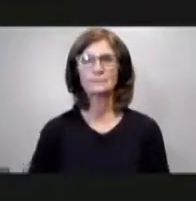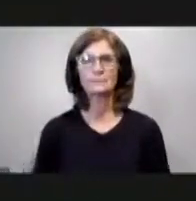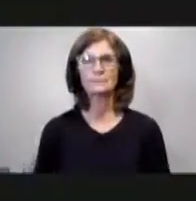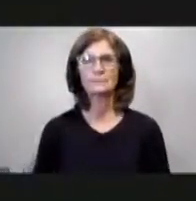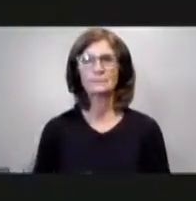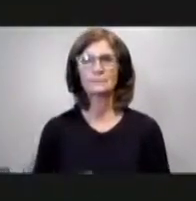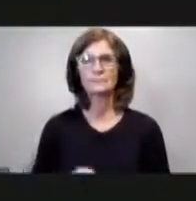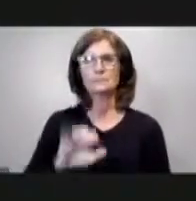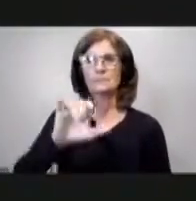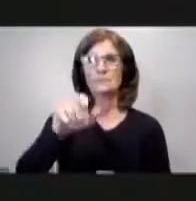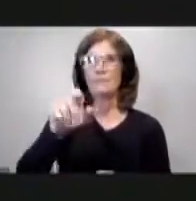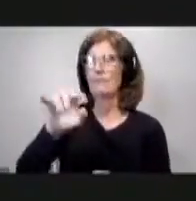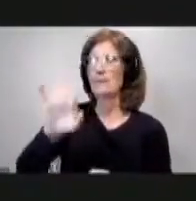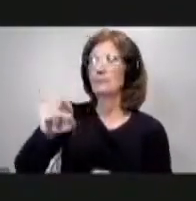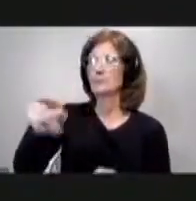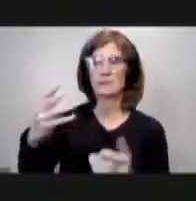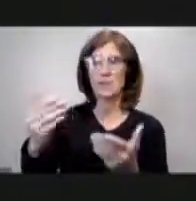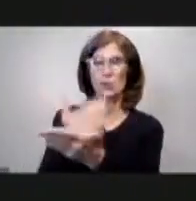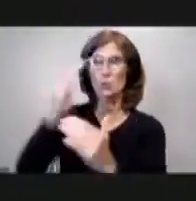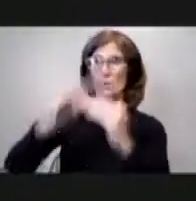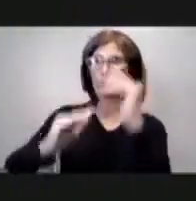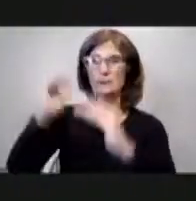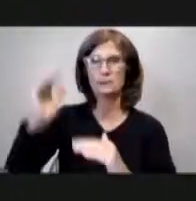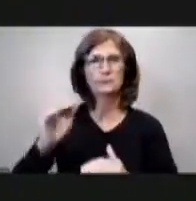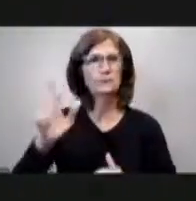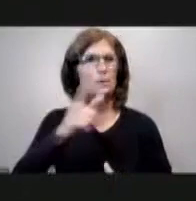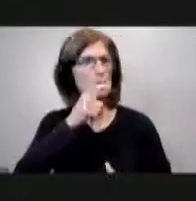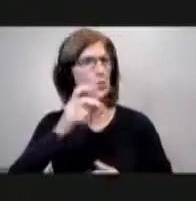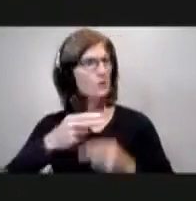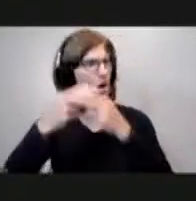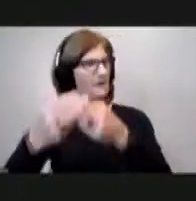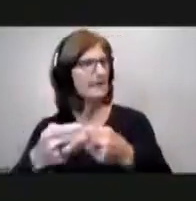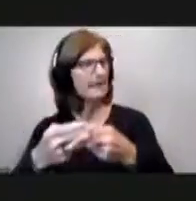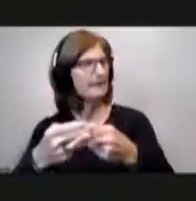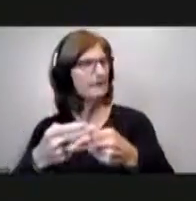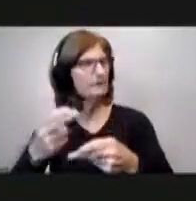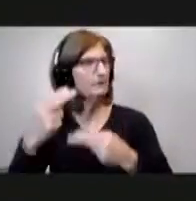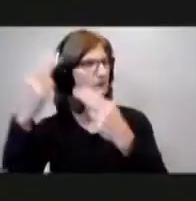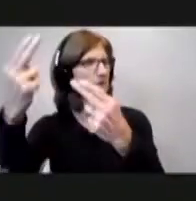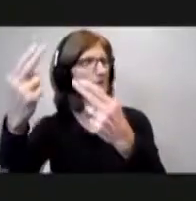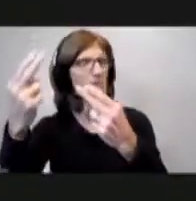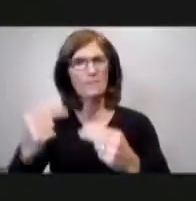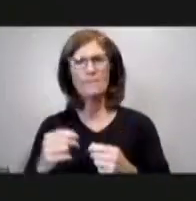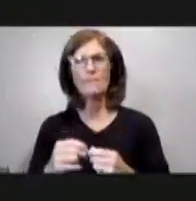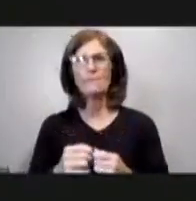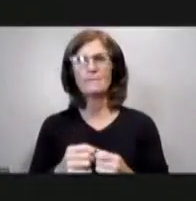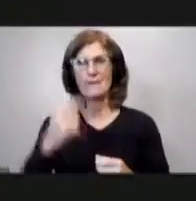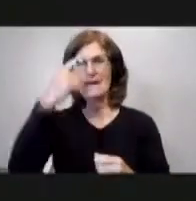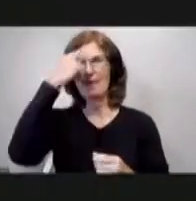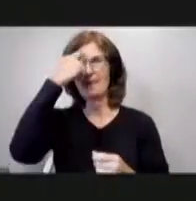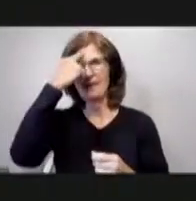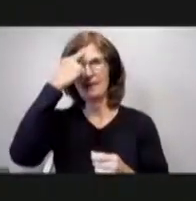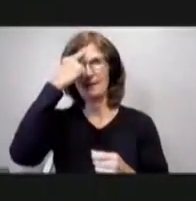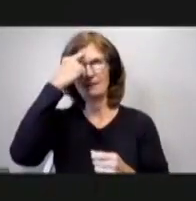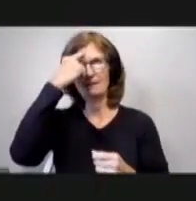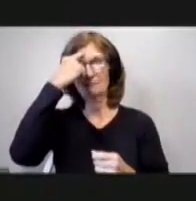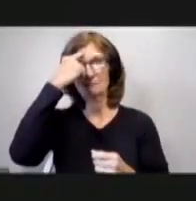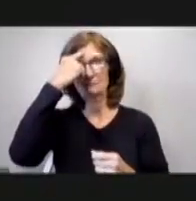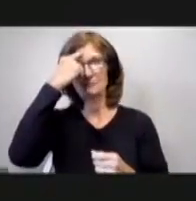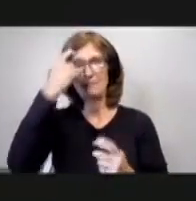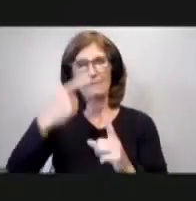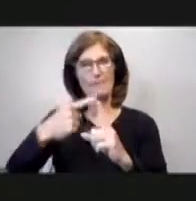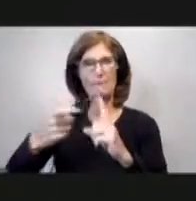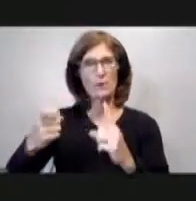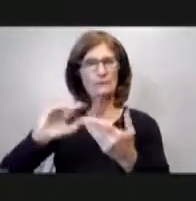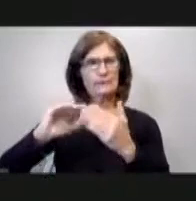it's a new building and who nominated um i i believe that nomination would come from city